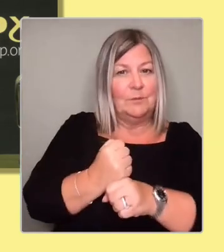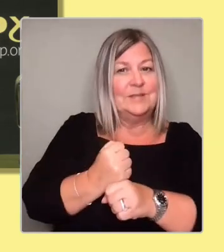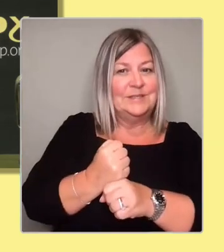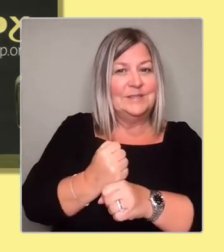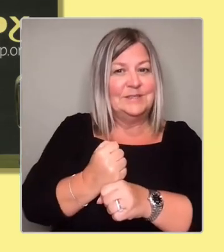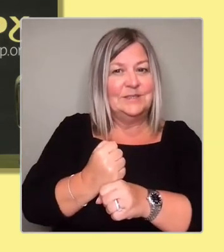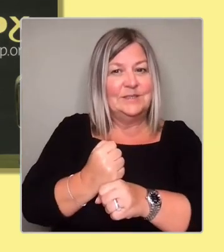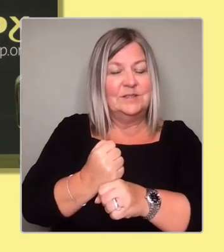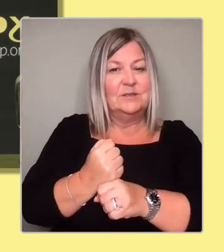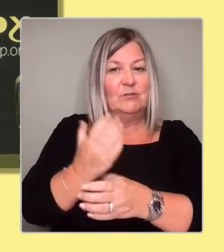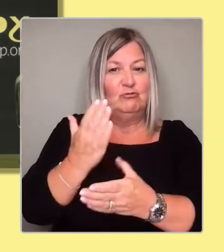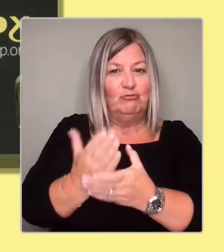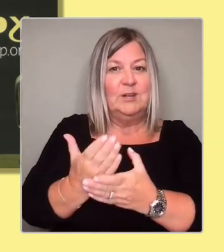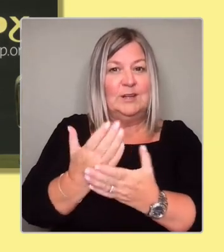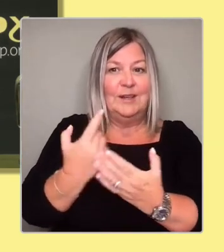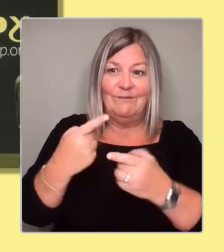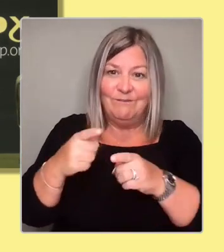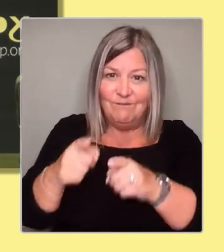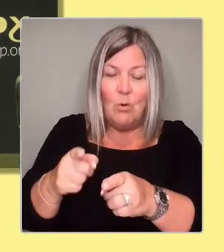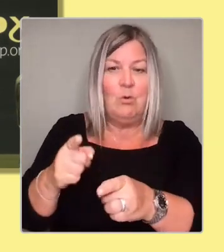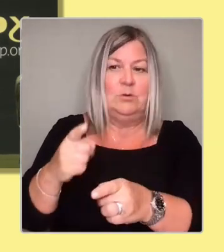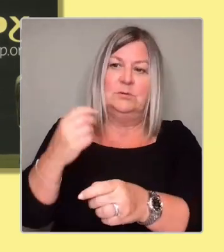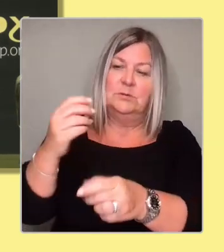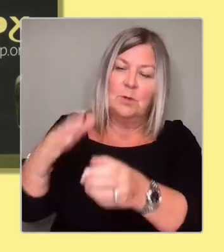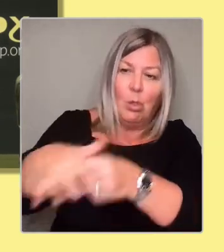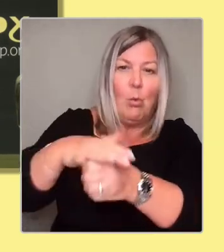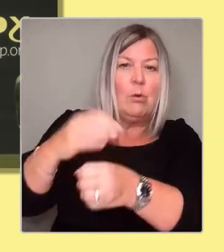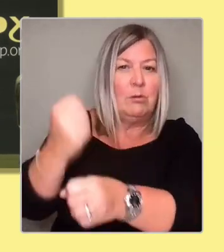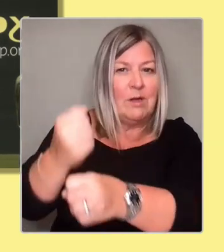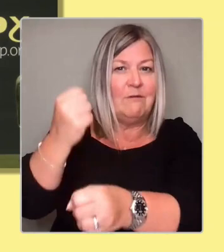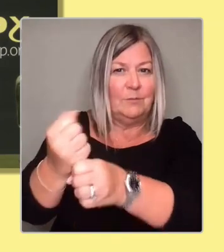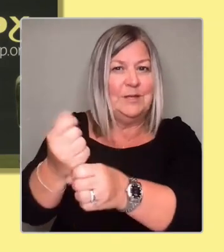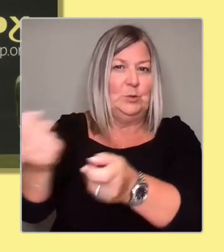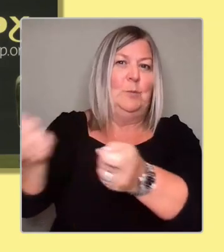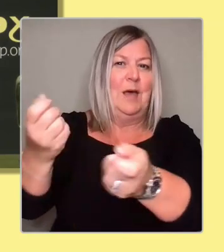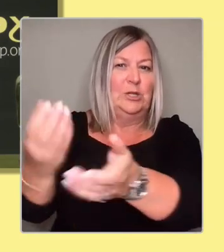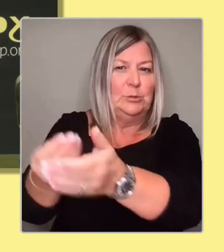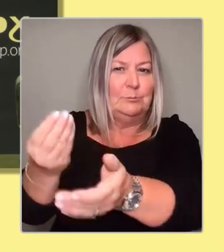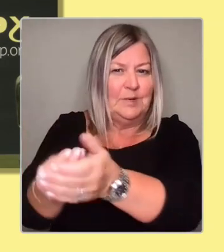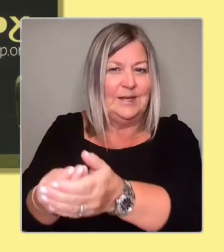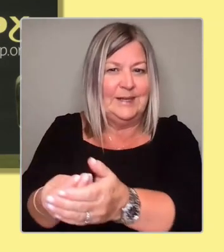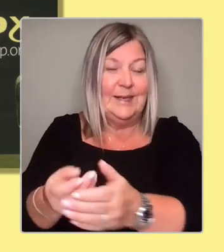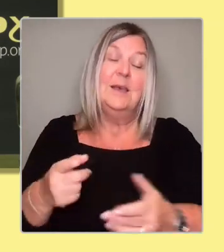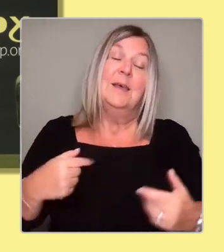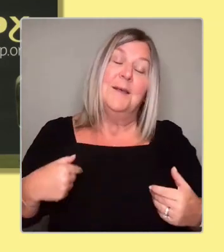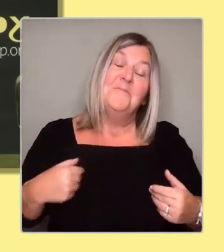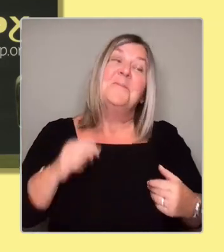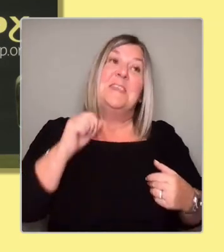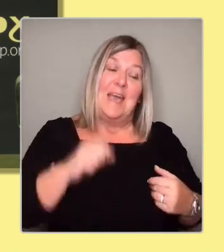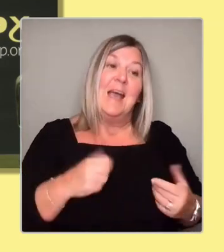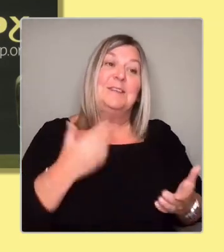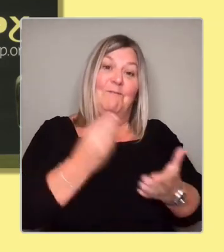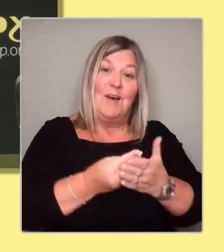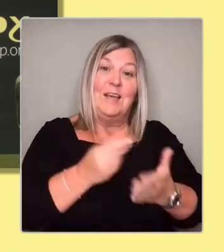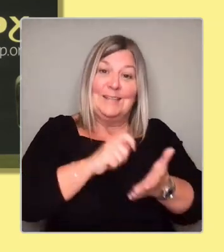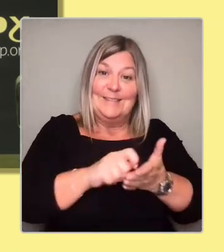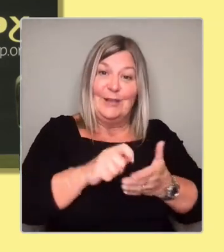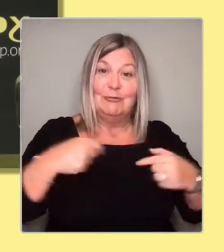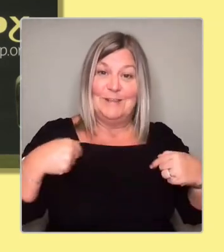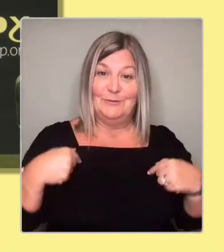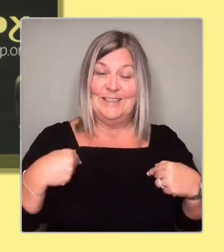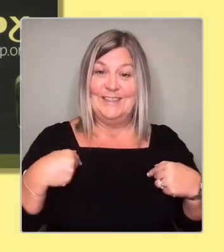much as perhaps we have done in the past. And I say that as Finance Secretary, knowing how challenging budgets are. And often